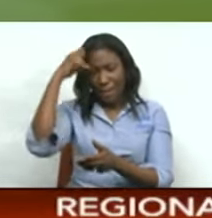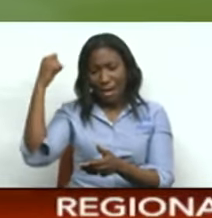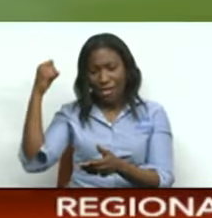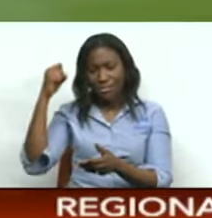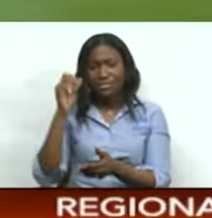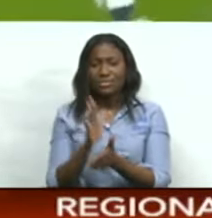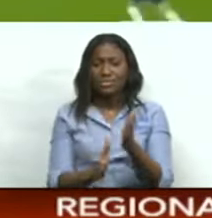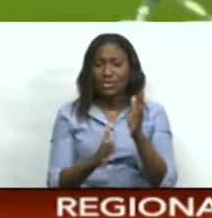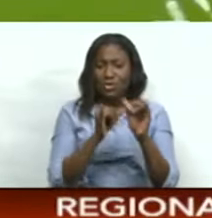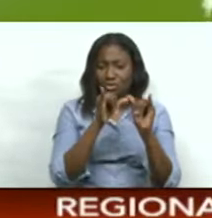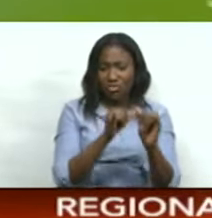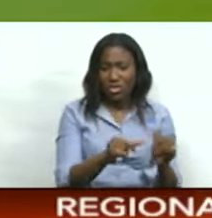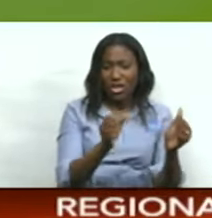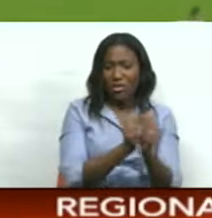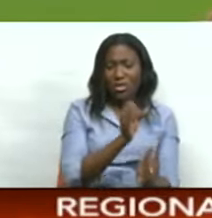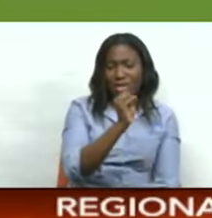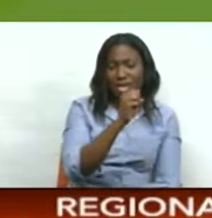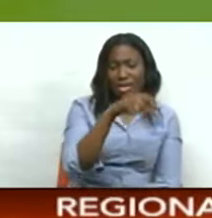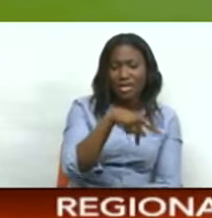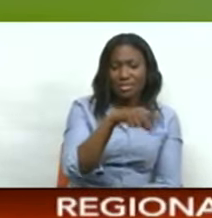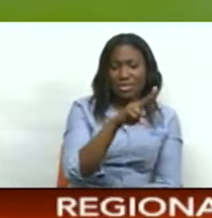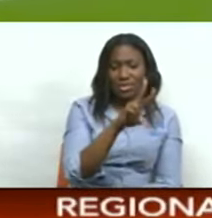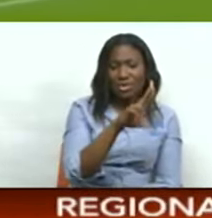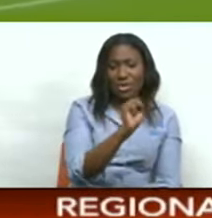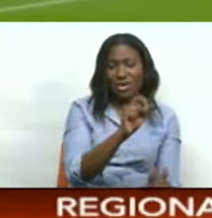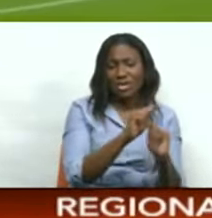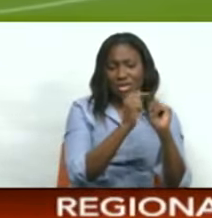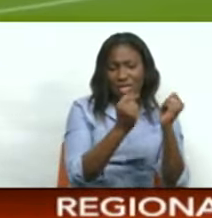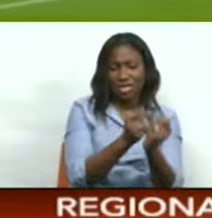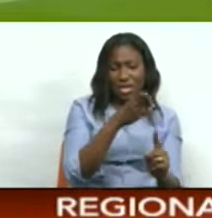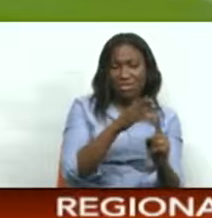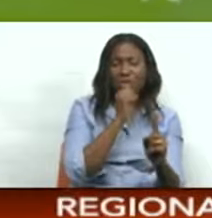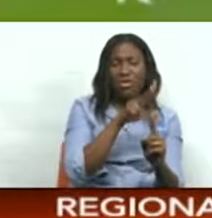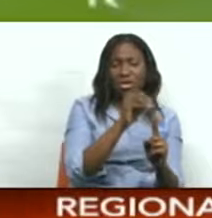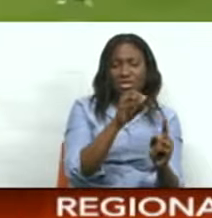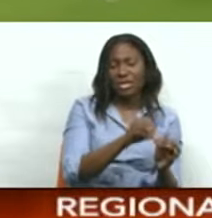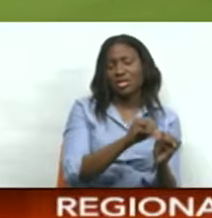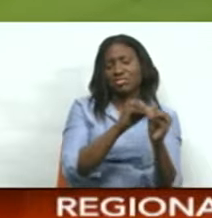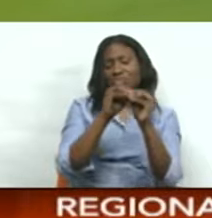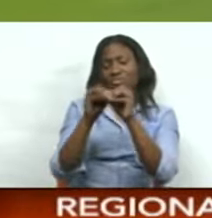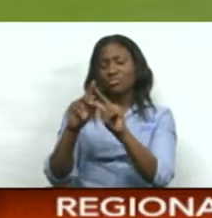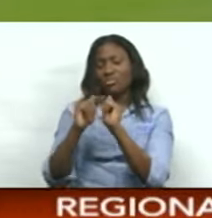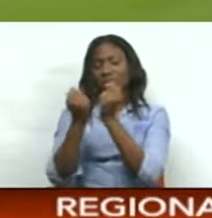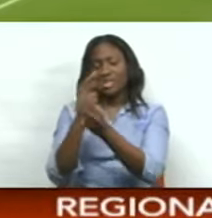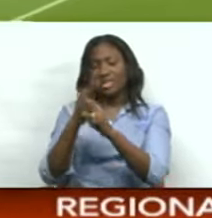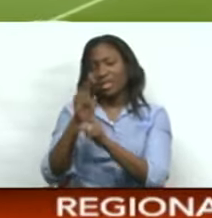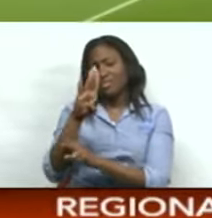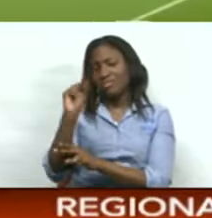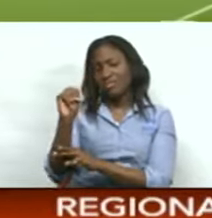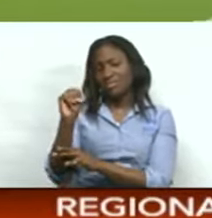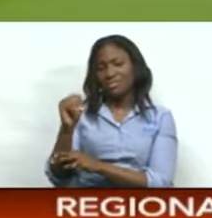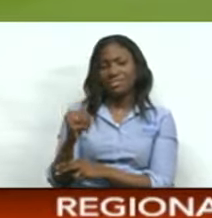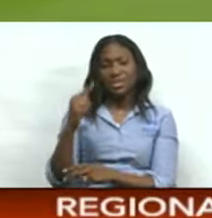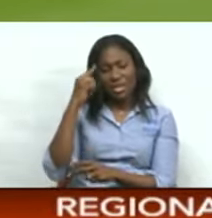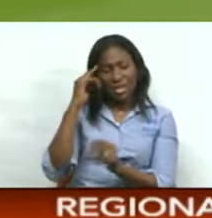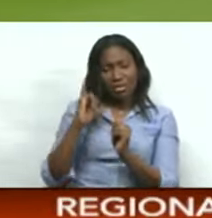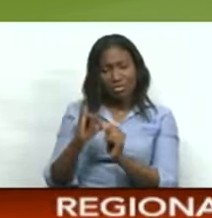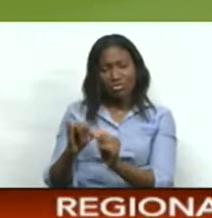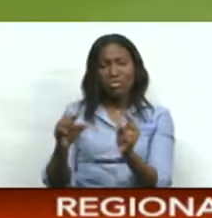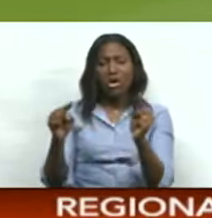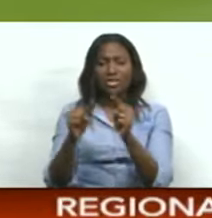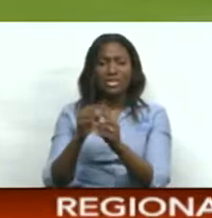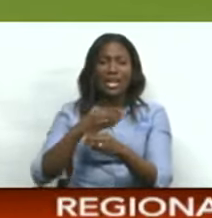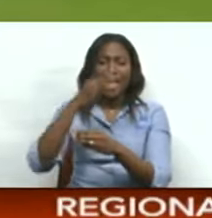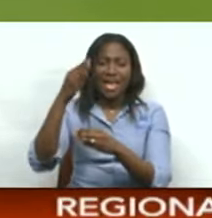career with Tottenham Hotspur. The 30-year-old joined Bayern on loan this January in a move that was expected to last until the end of the